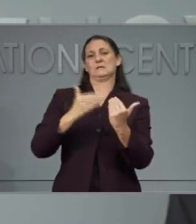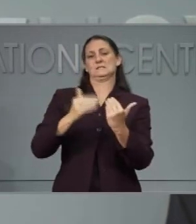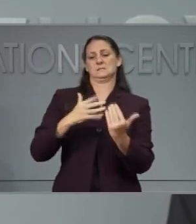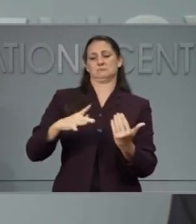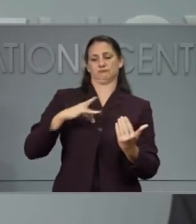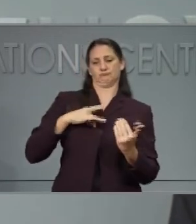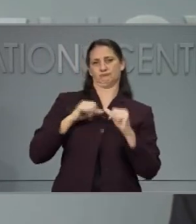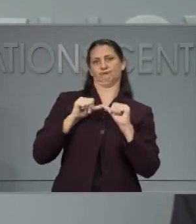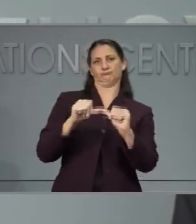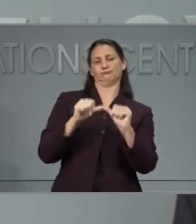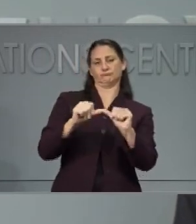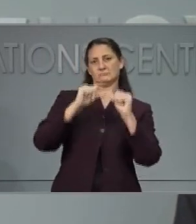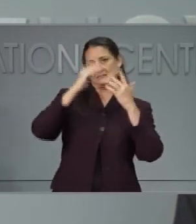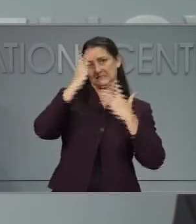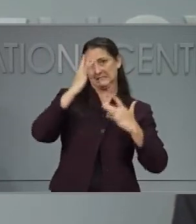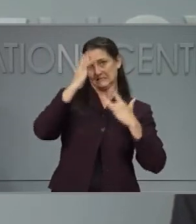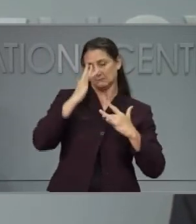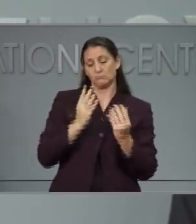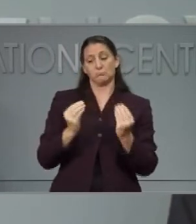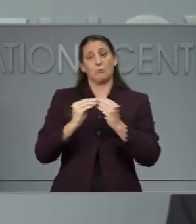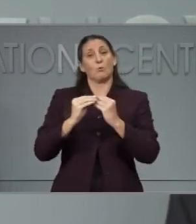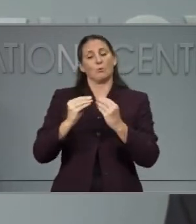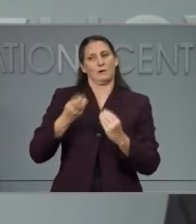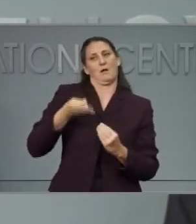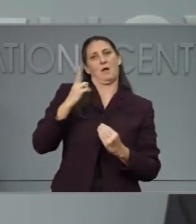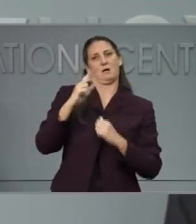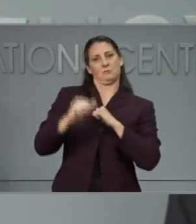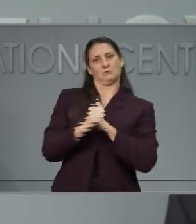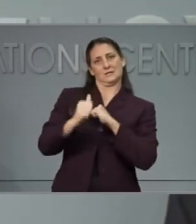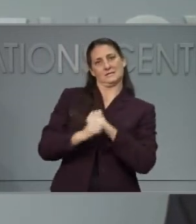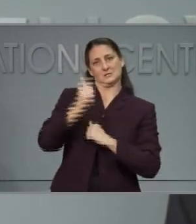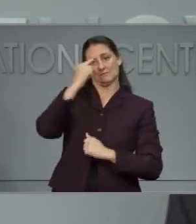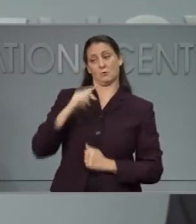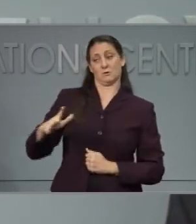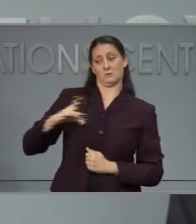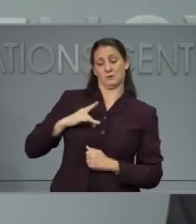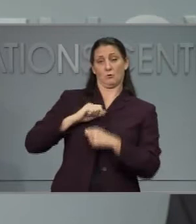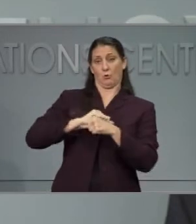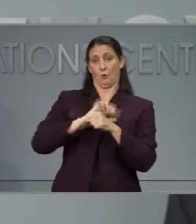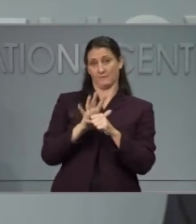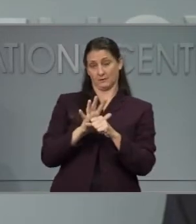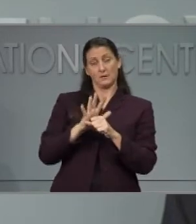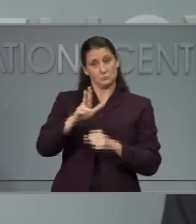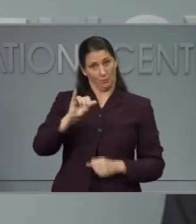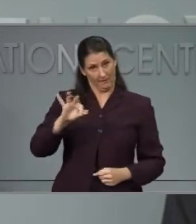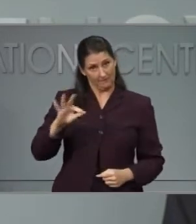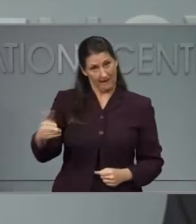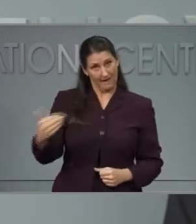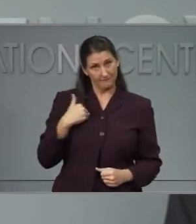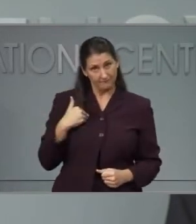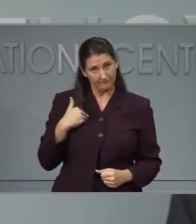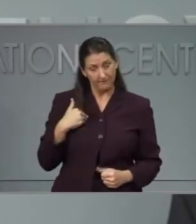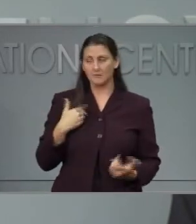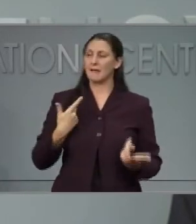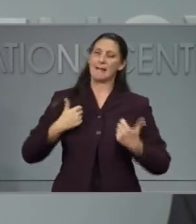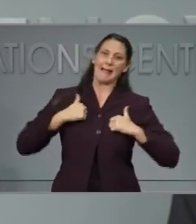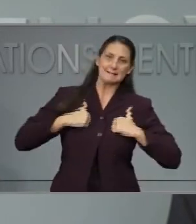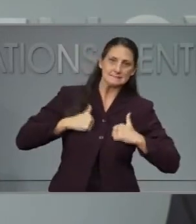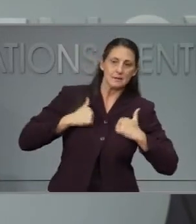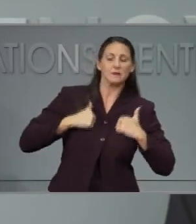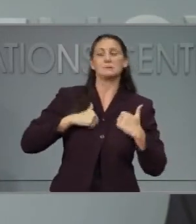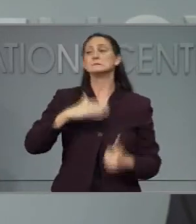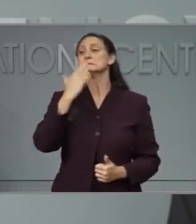So I would say to make sure that you are thinking about do you have underlying asthma or